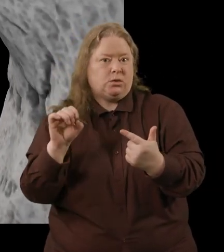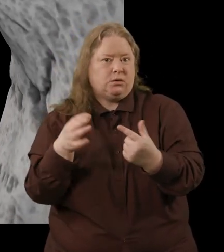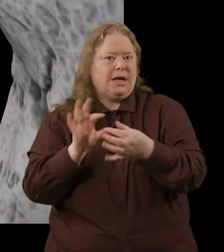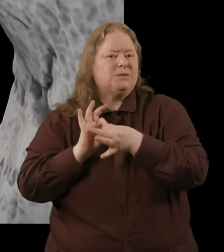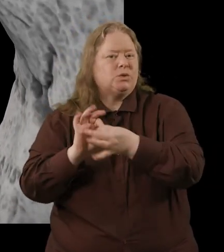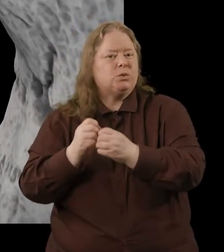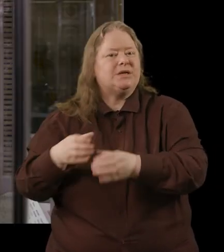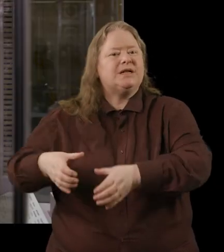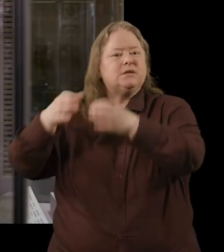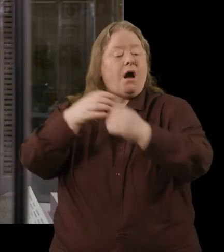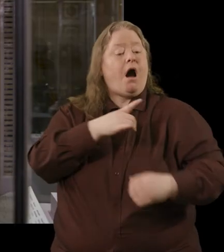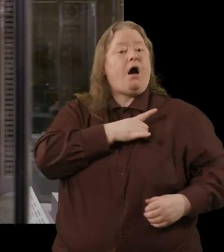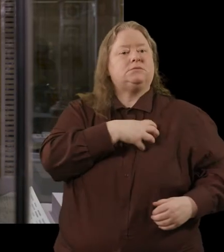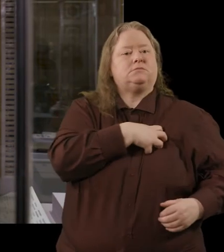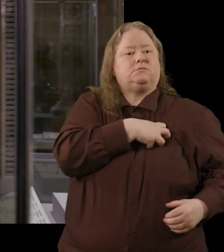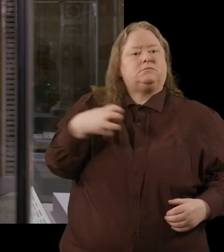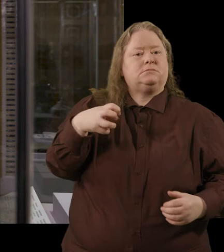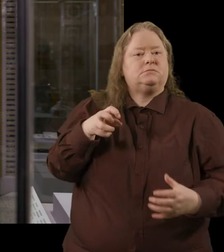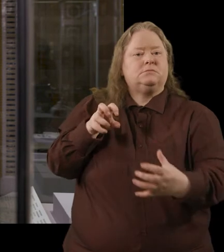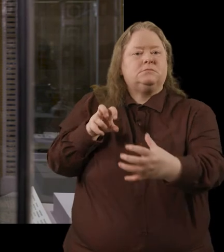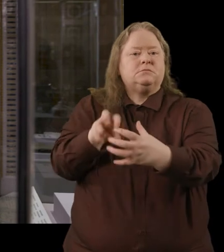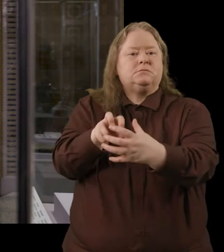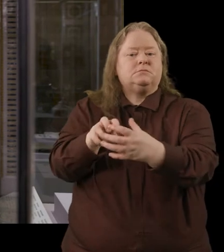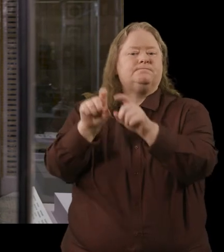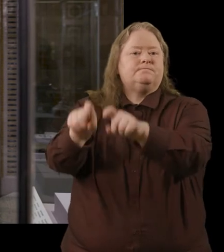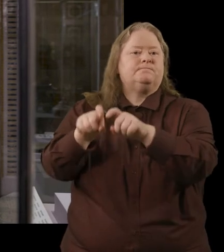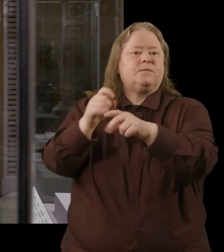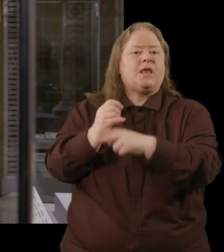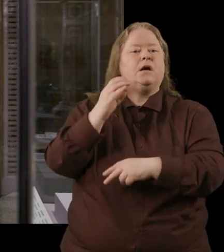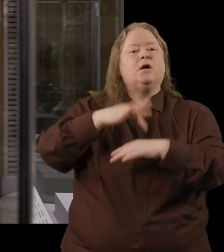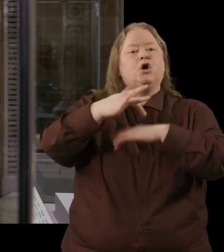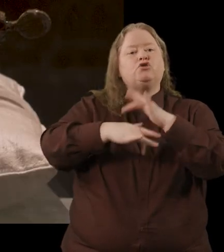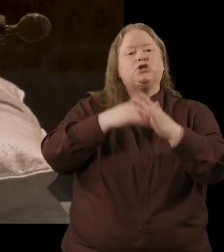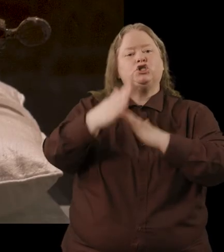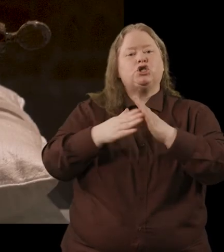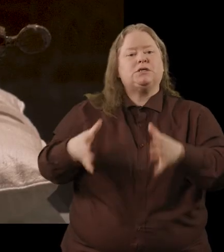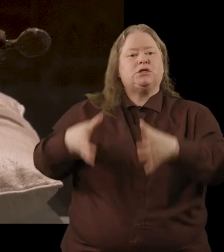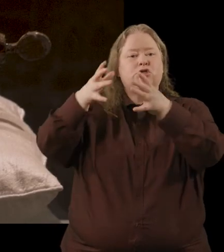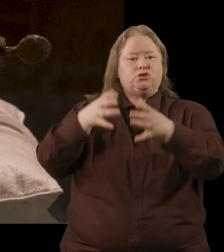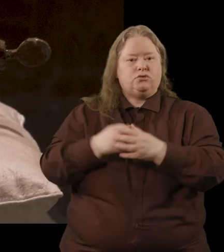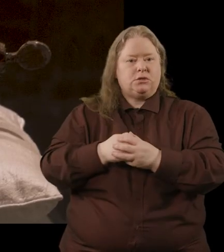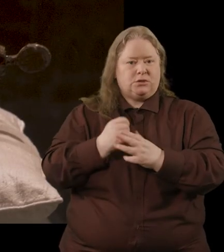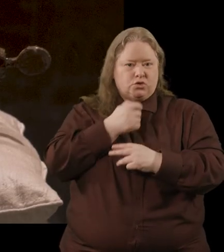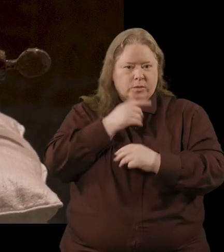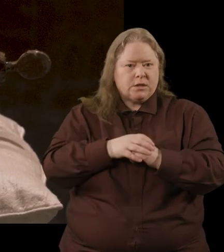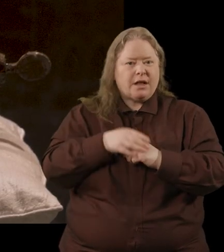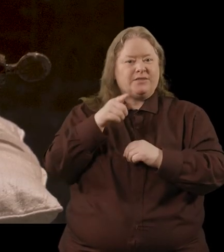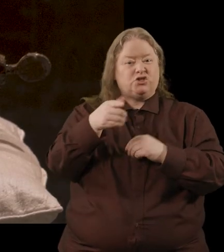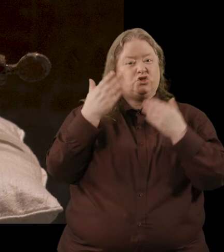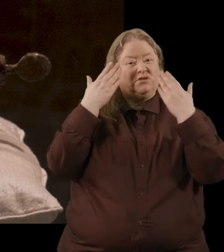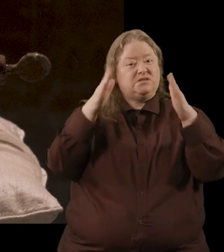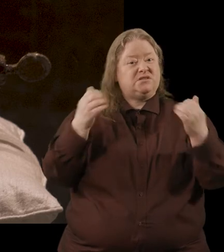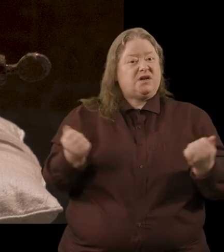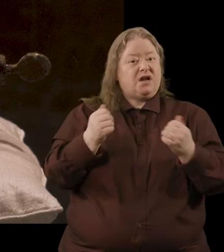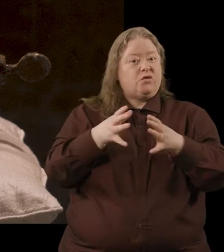is actually kept in christ church cathedral in dublin which you can still see today and i guess this is a